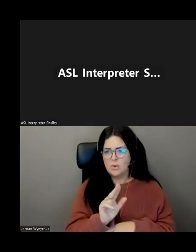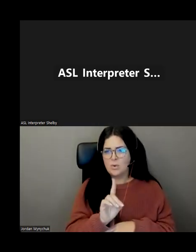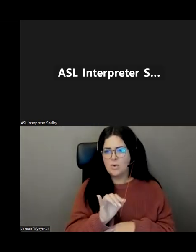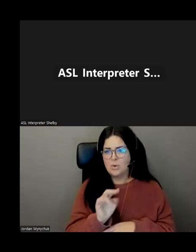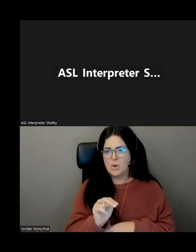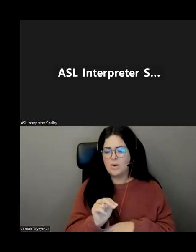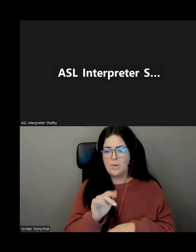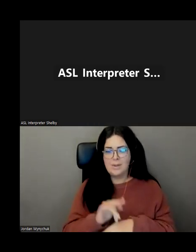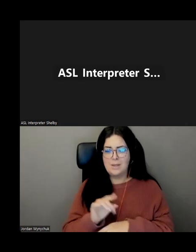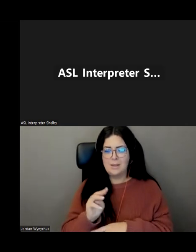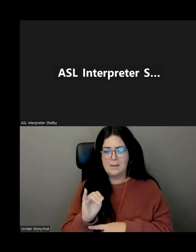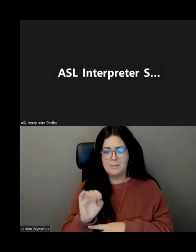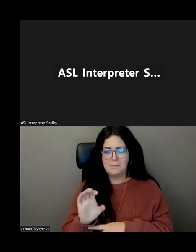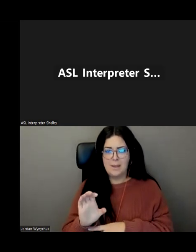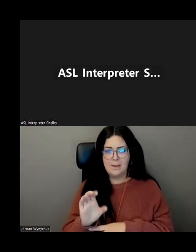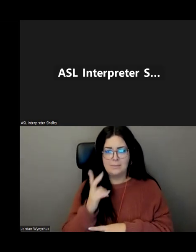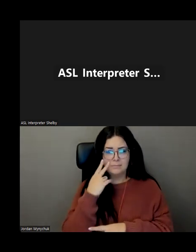mic on the side and see if it is just